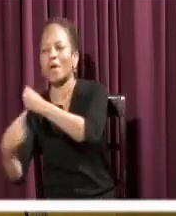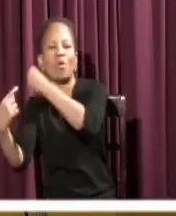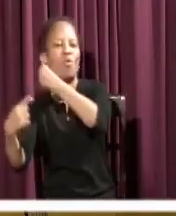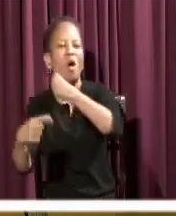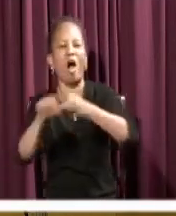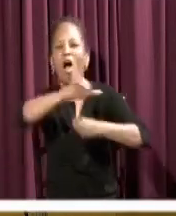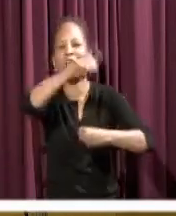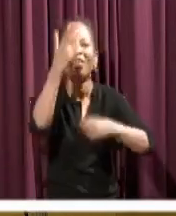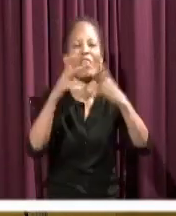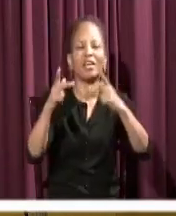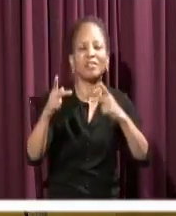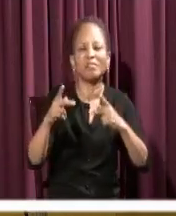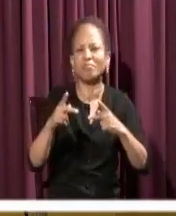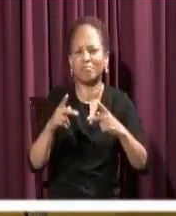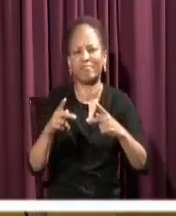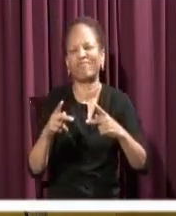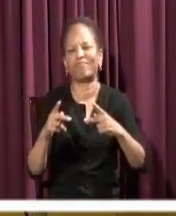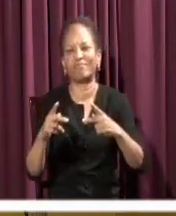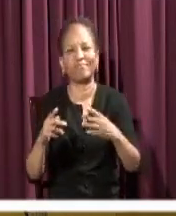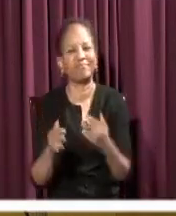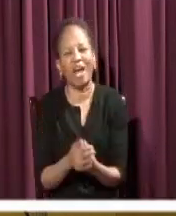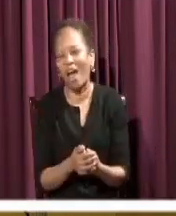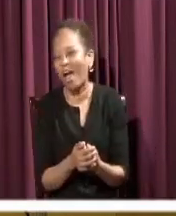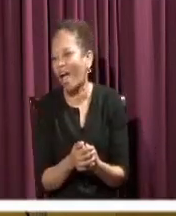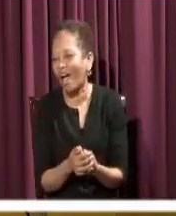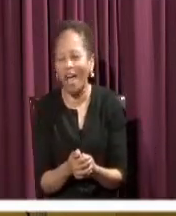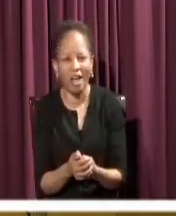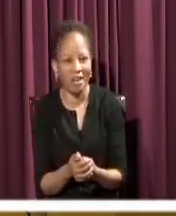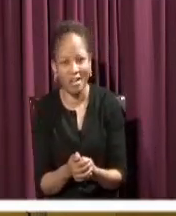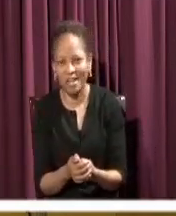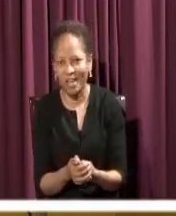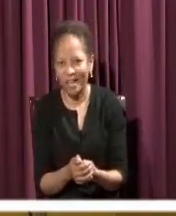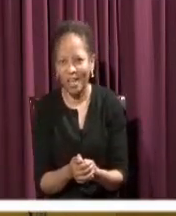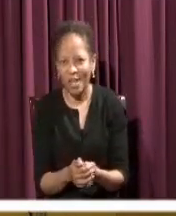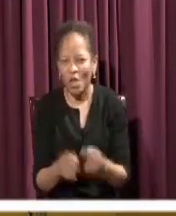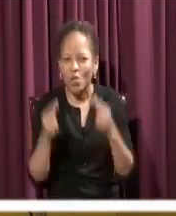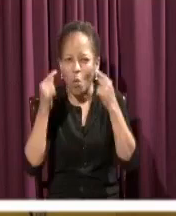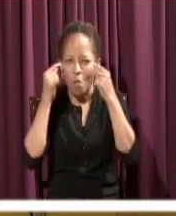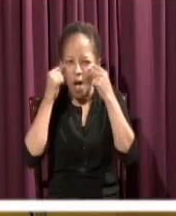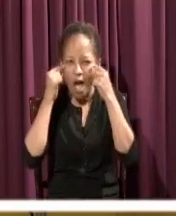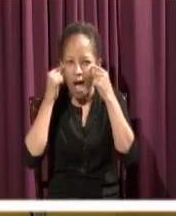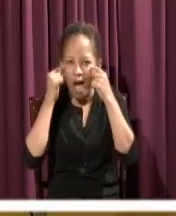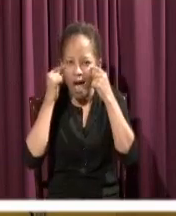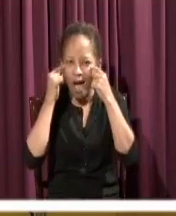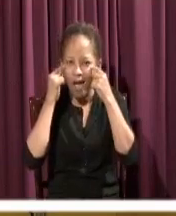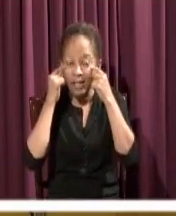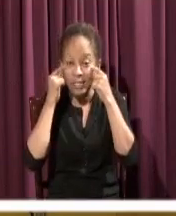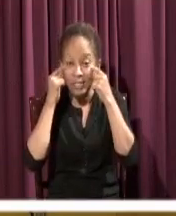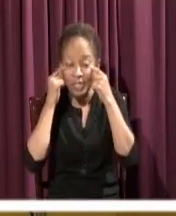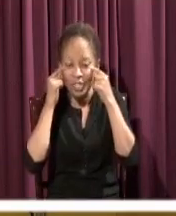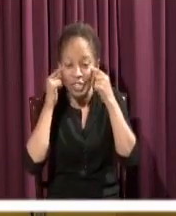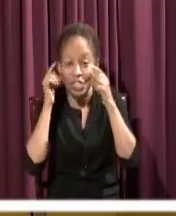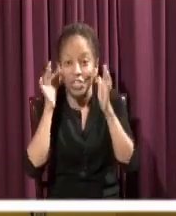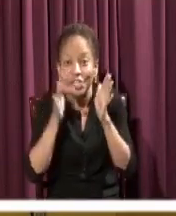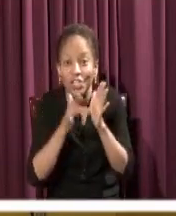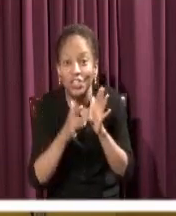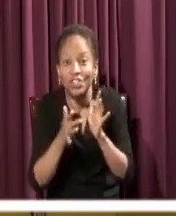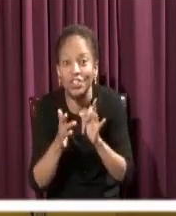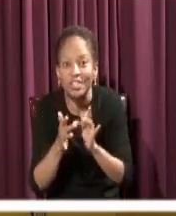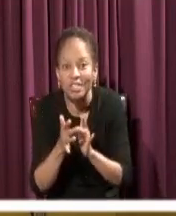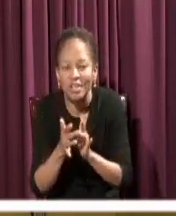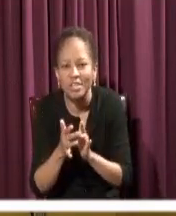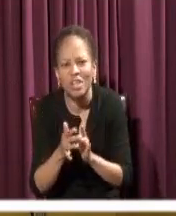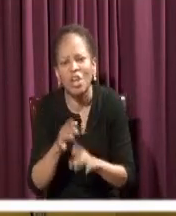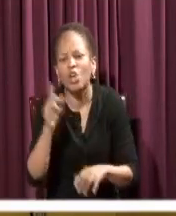can see in their face Jesus Christ, you walk to them. But you must see Jesus in their face. Because otherwise you will get like them.